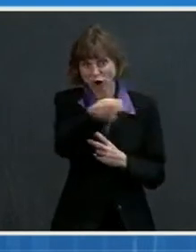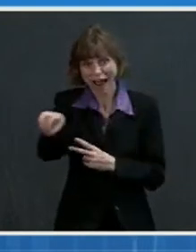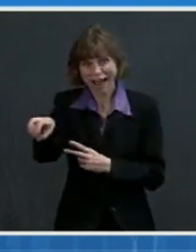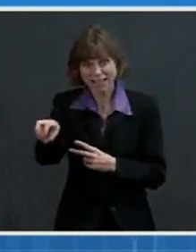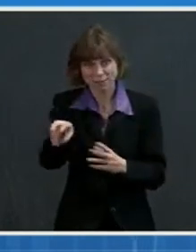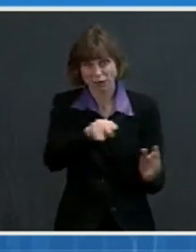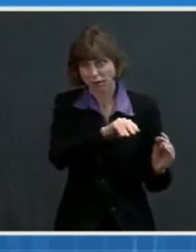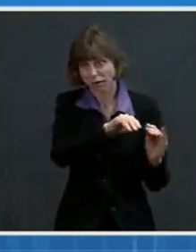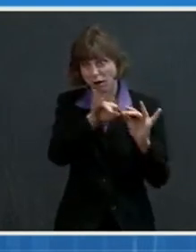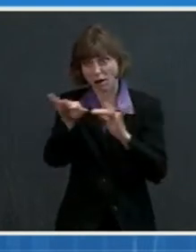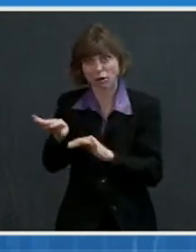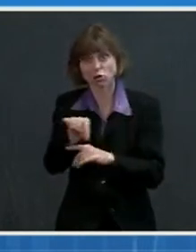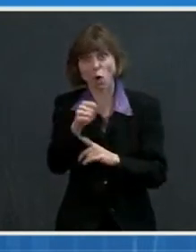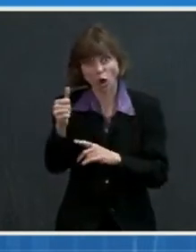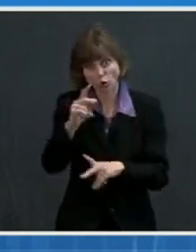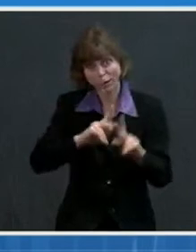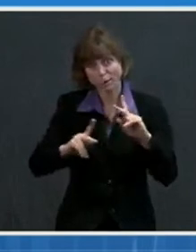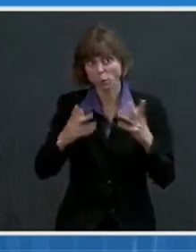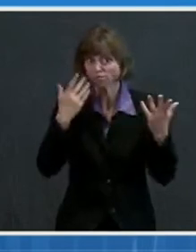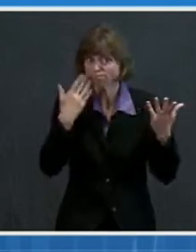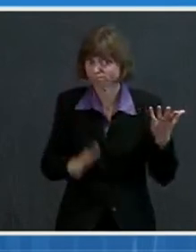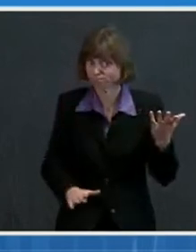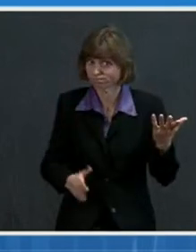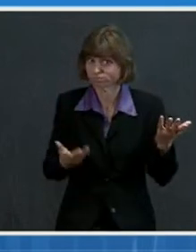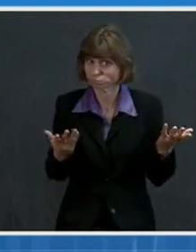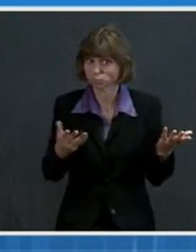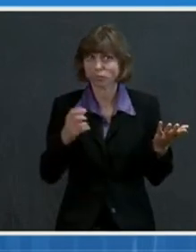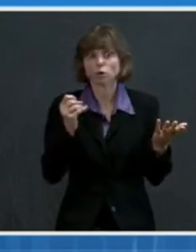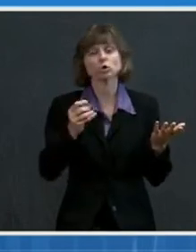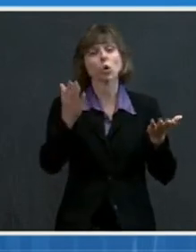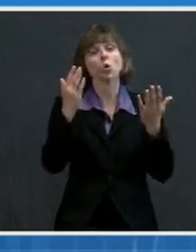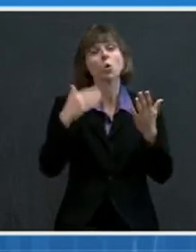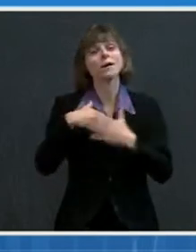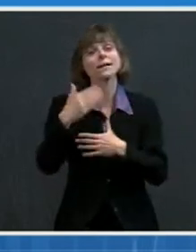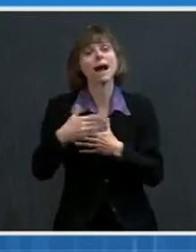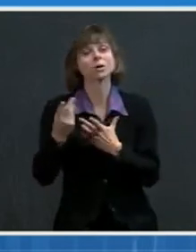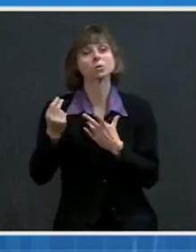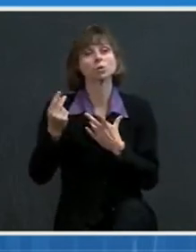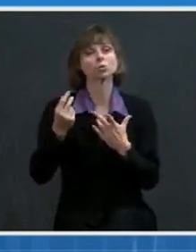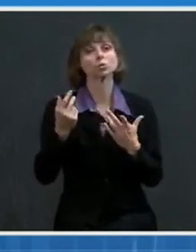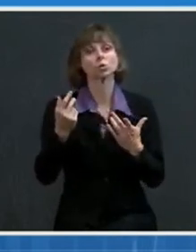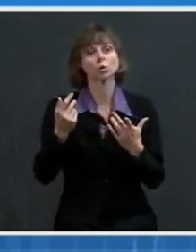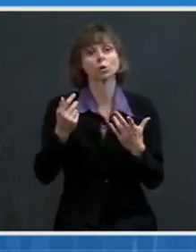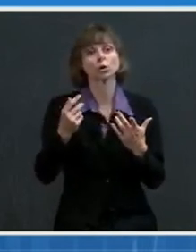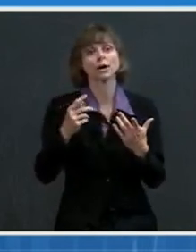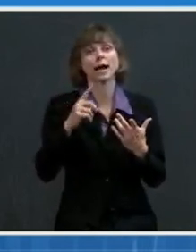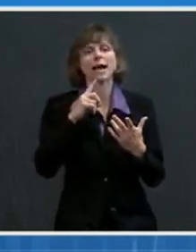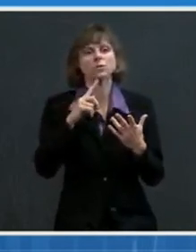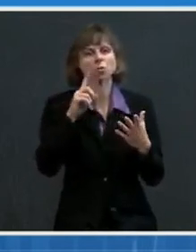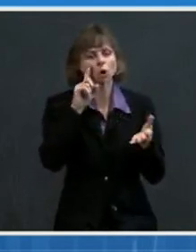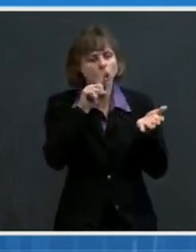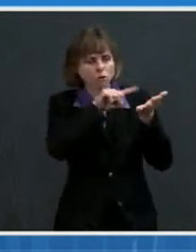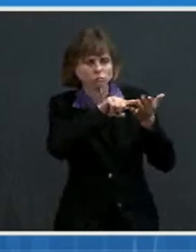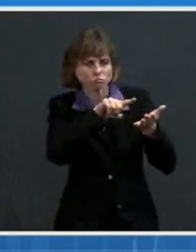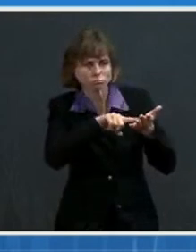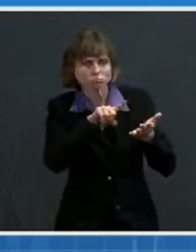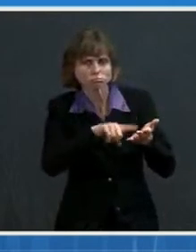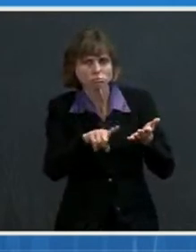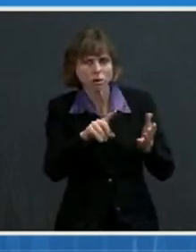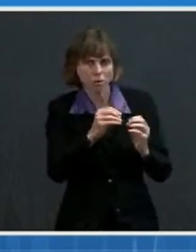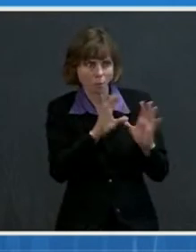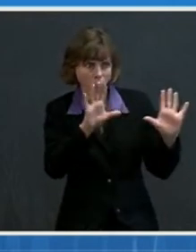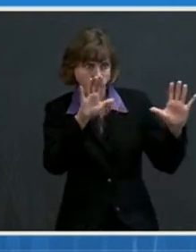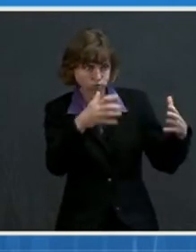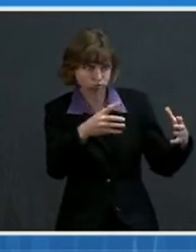to other people. So our next steps in terms of putting out the guidance, as I mentioned, is really to see a larger swath of the population